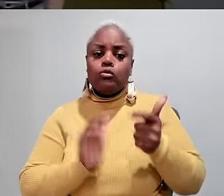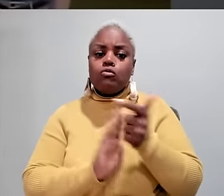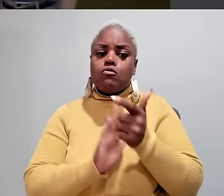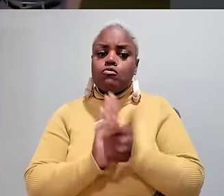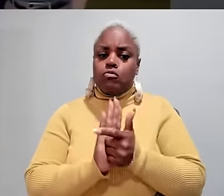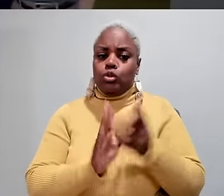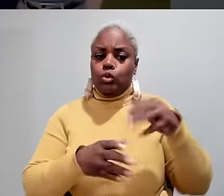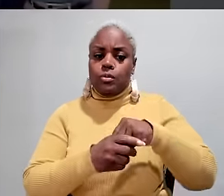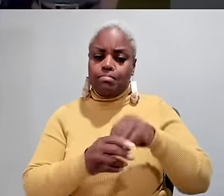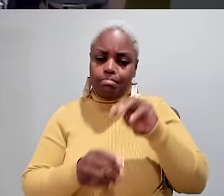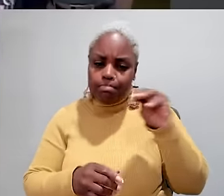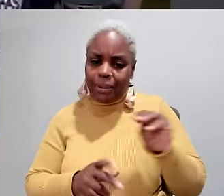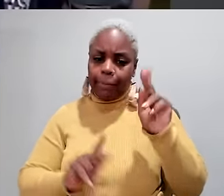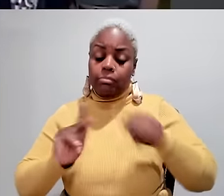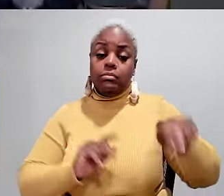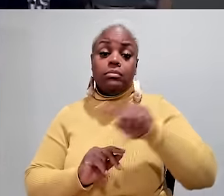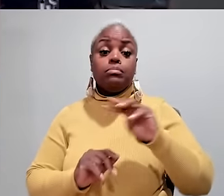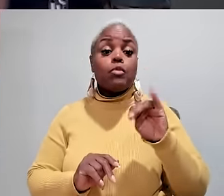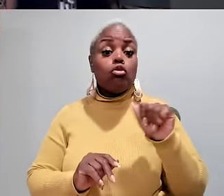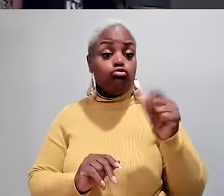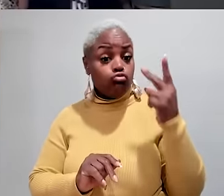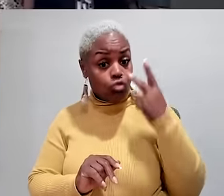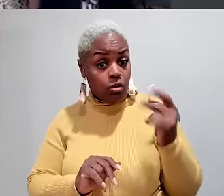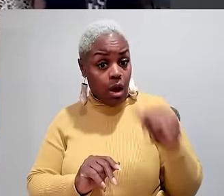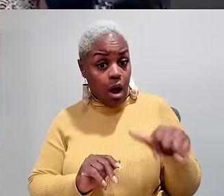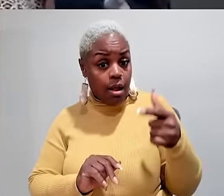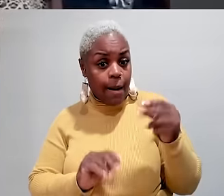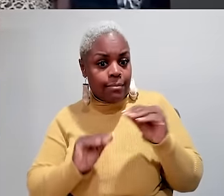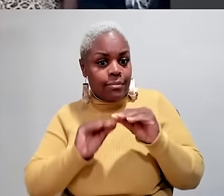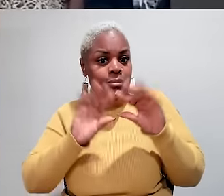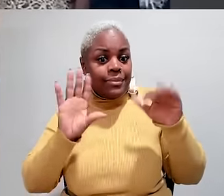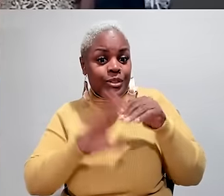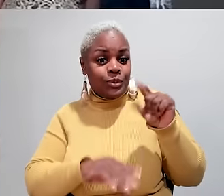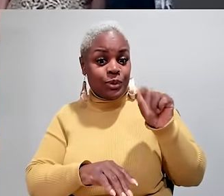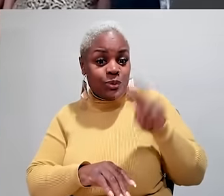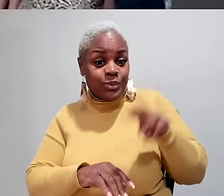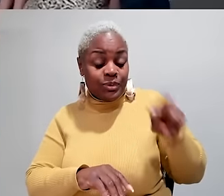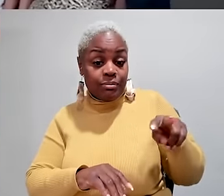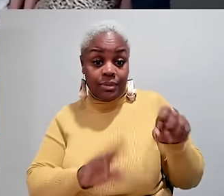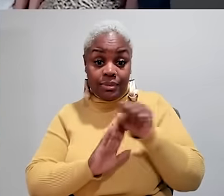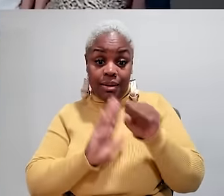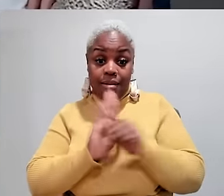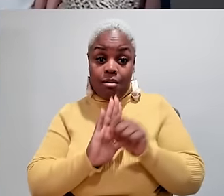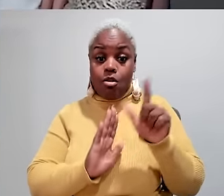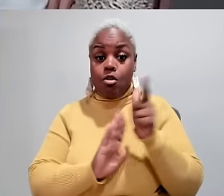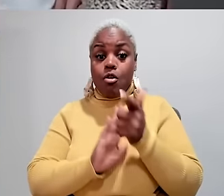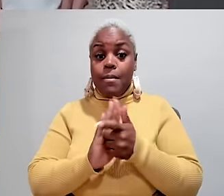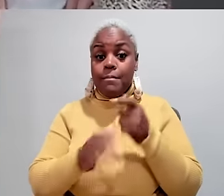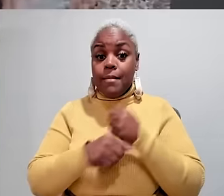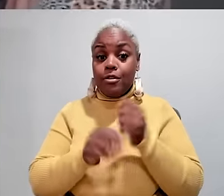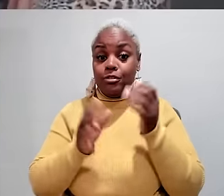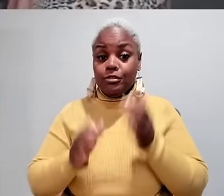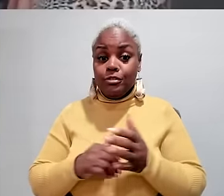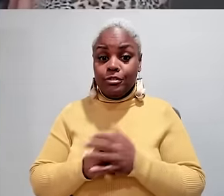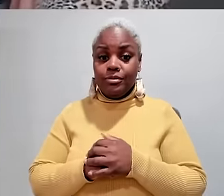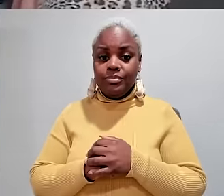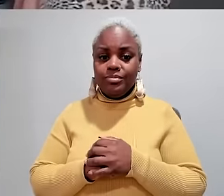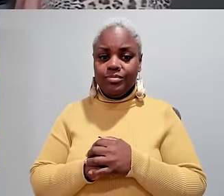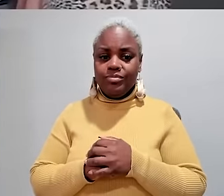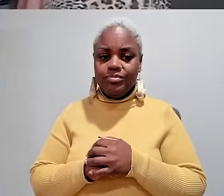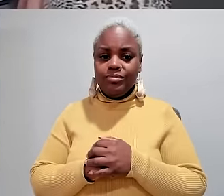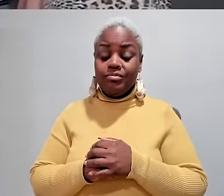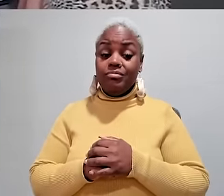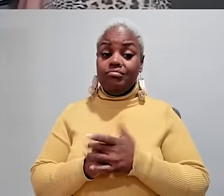law, which includes millions in funding. JUDY Maria saw that glimmer of light in 2022, when state lawmakers committed